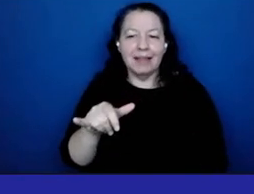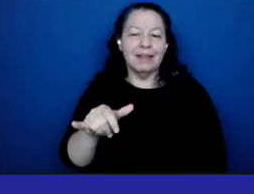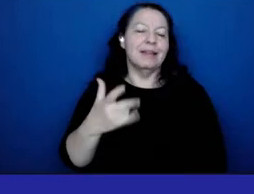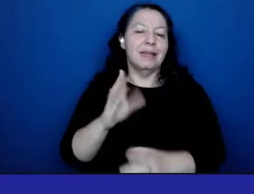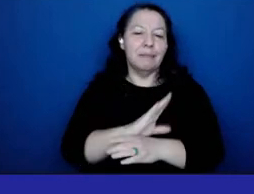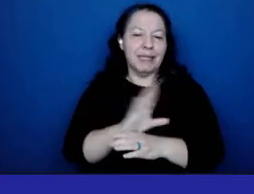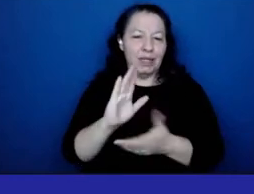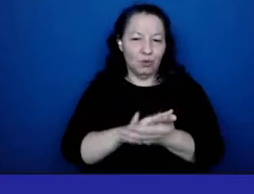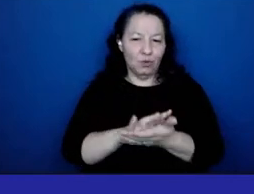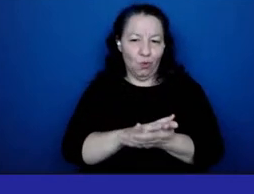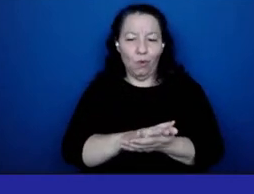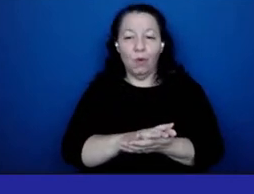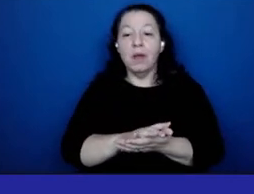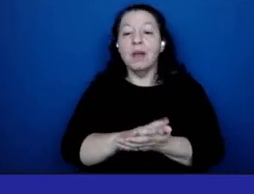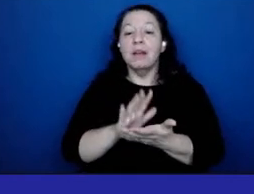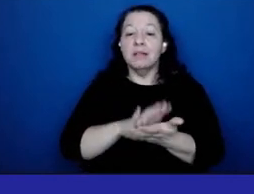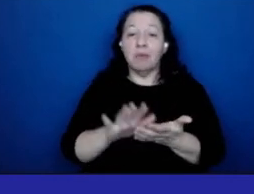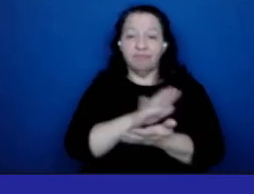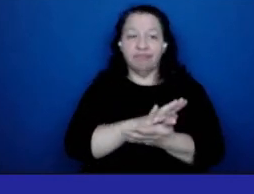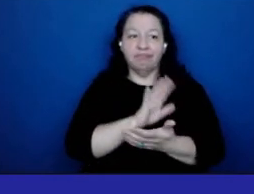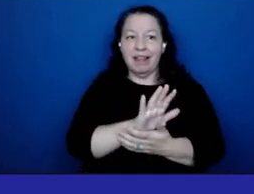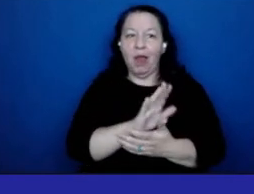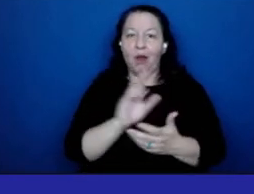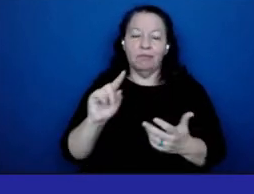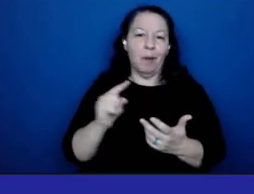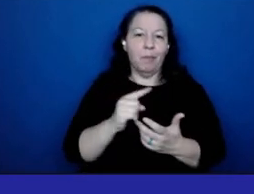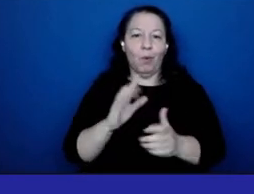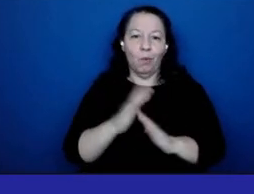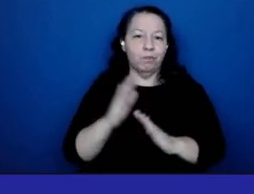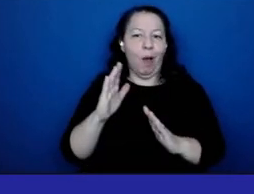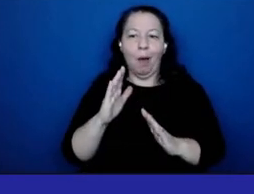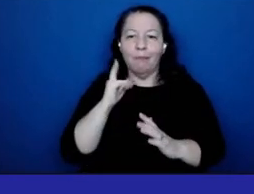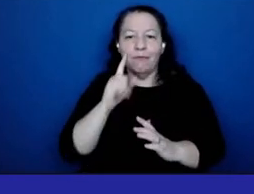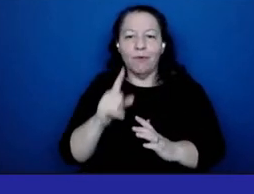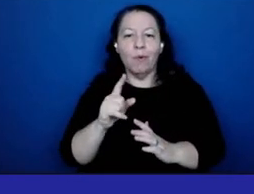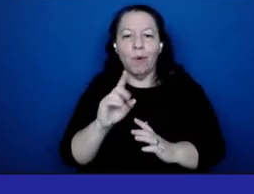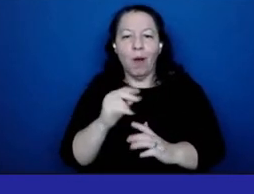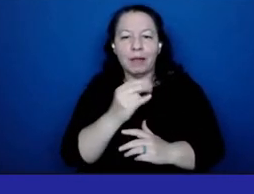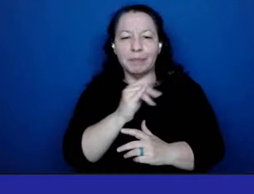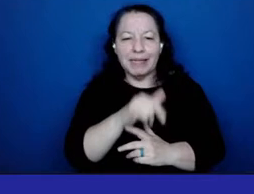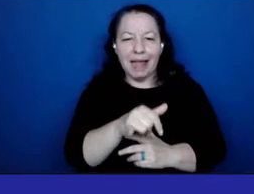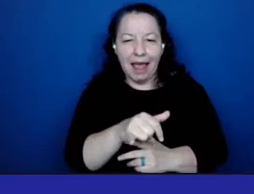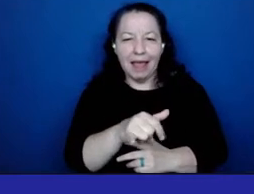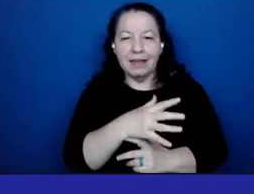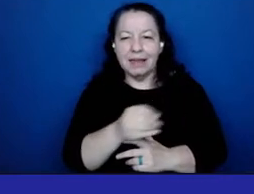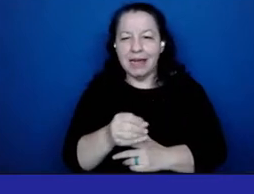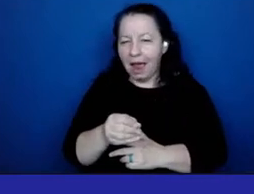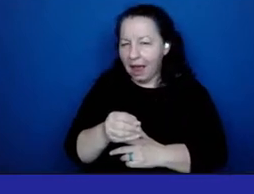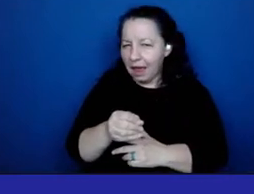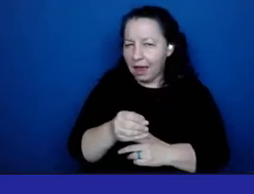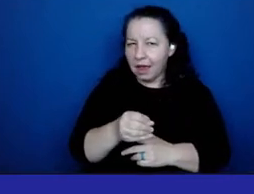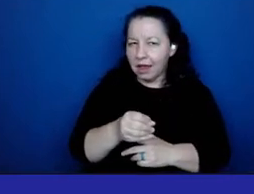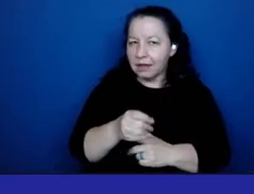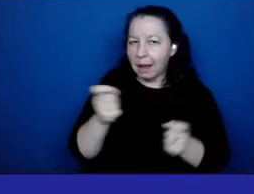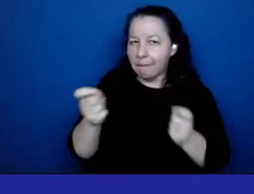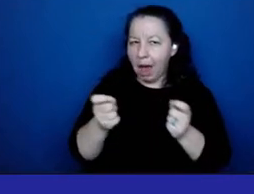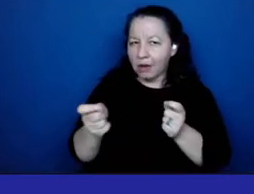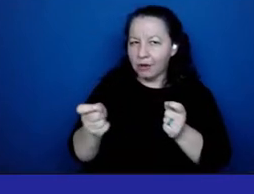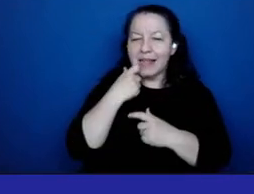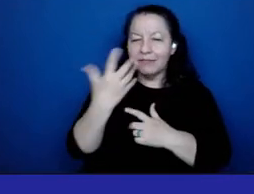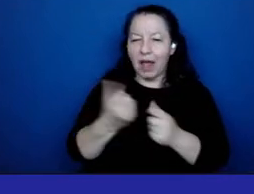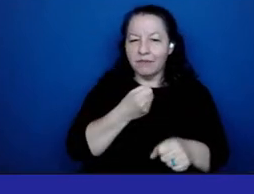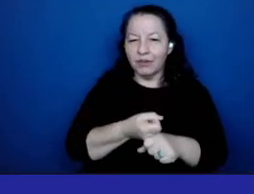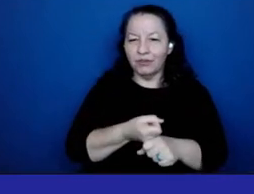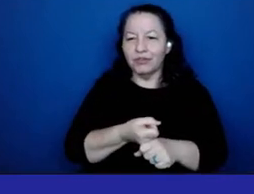ranked world's number one university for hospitality and leisure management for the last five years elmhurst is the first american hospital